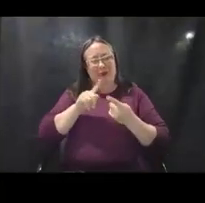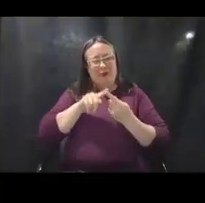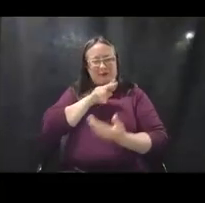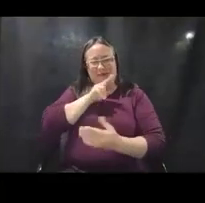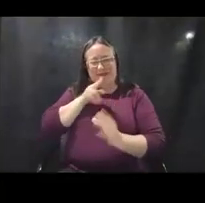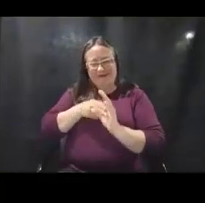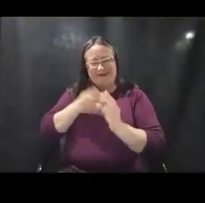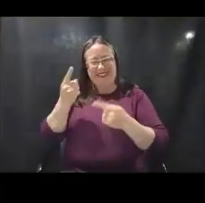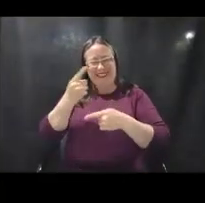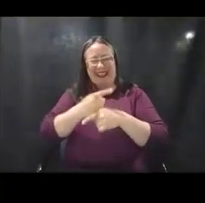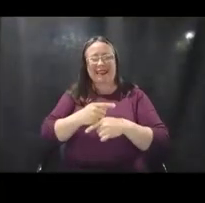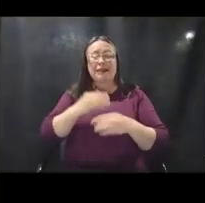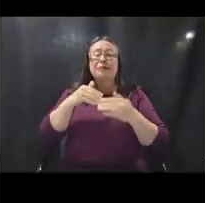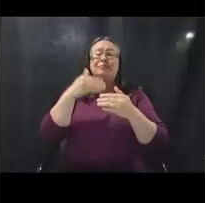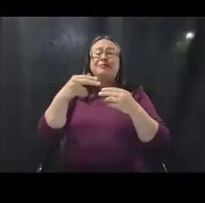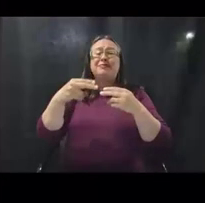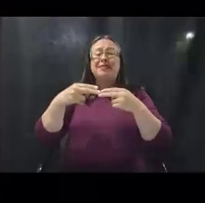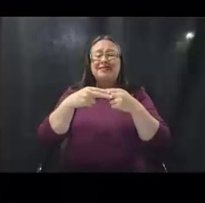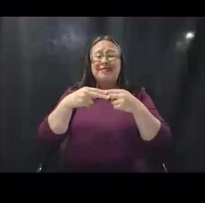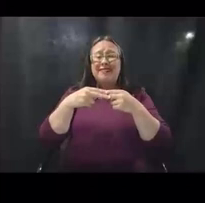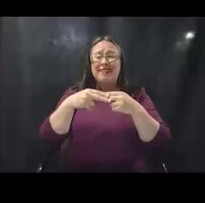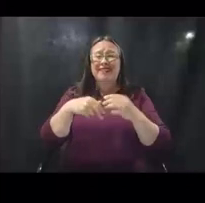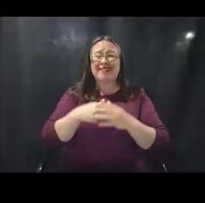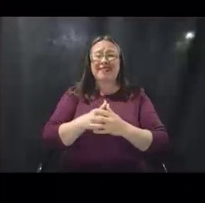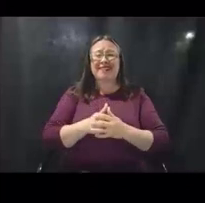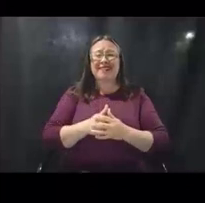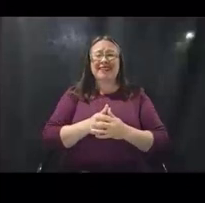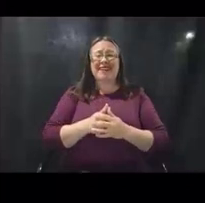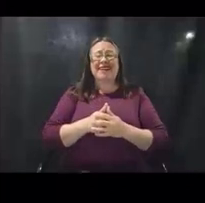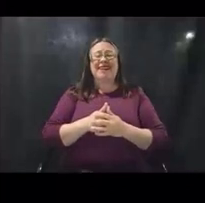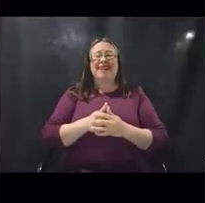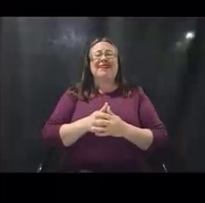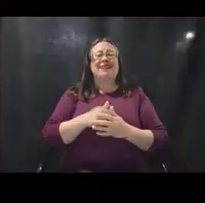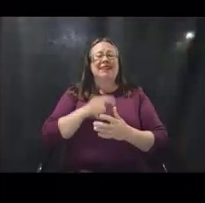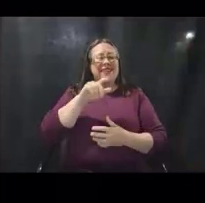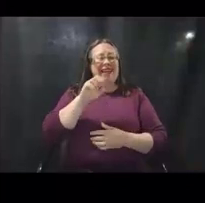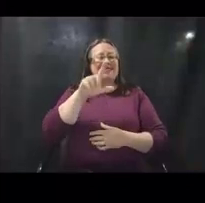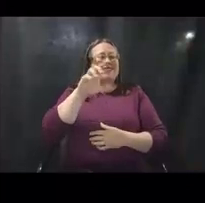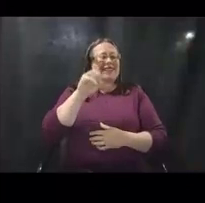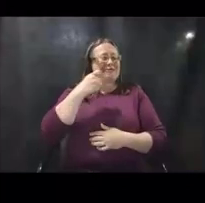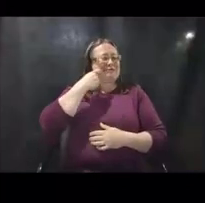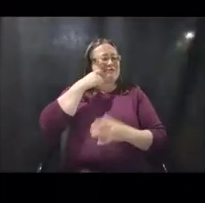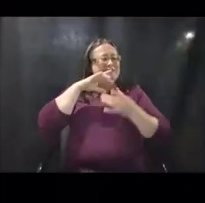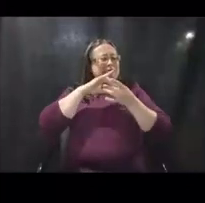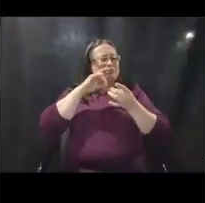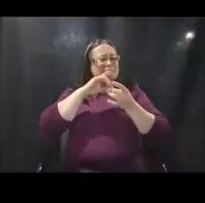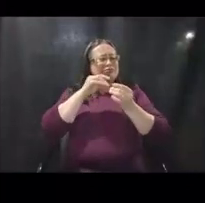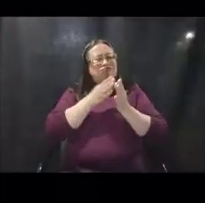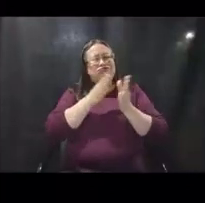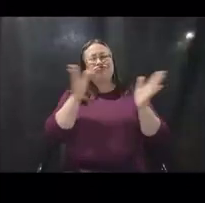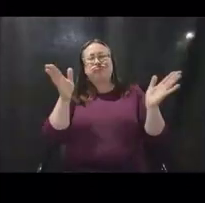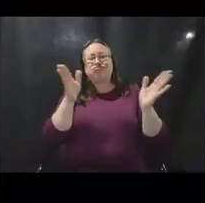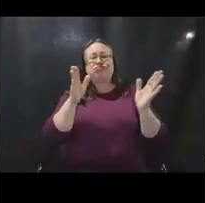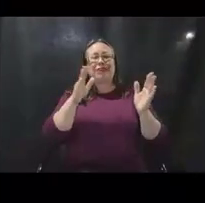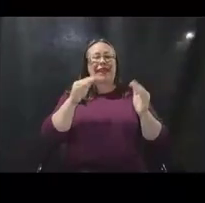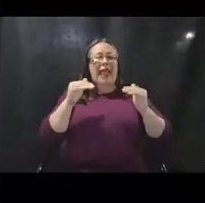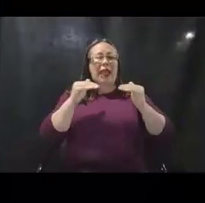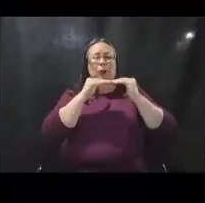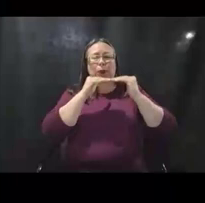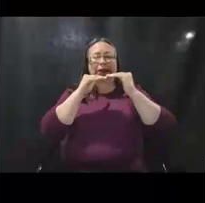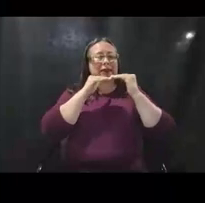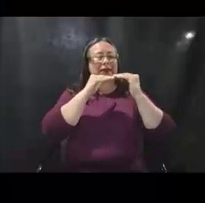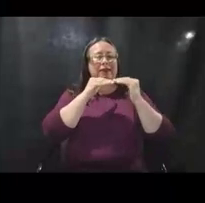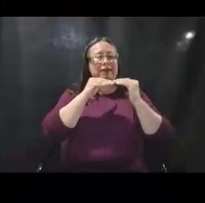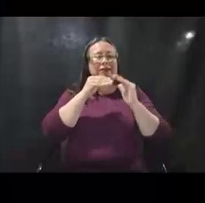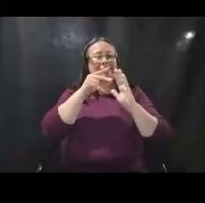On the next slide. So, Leslie spoke a little bit to some of the general equity provisions that are part